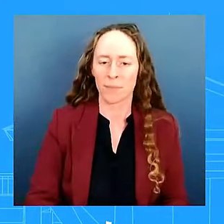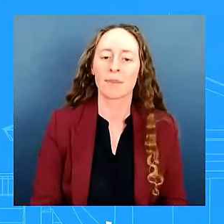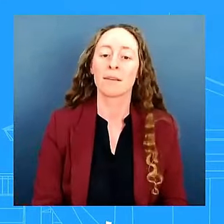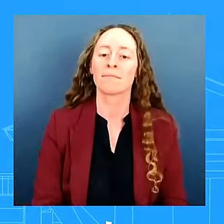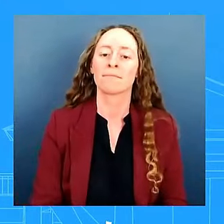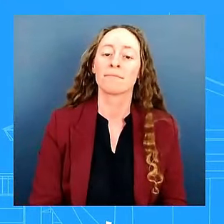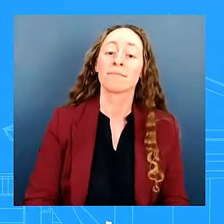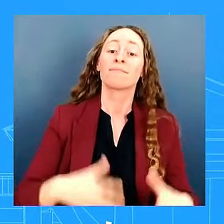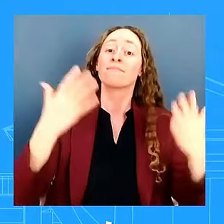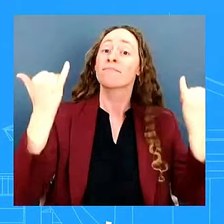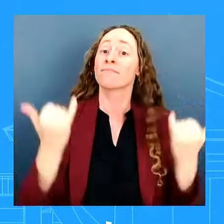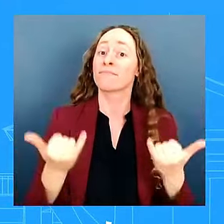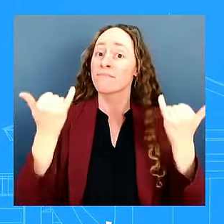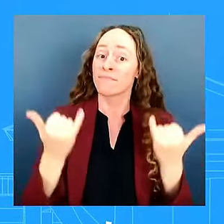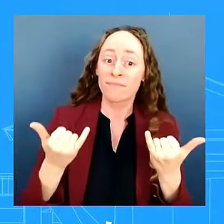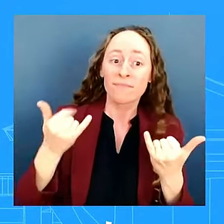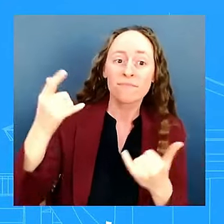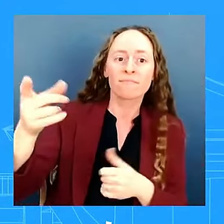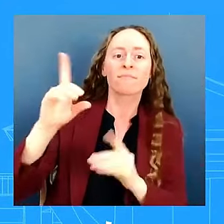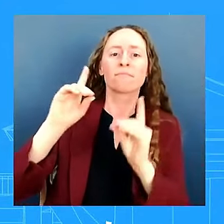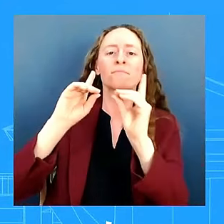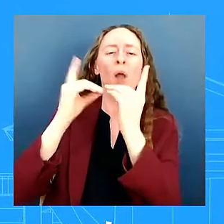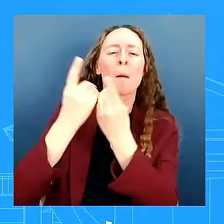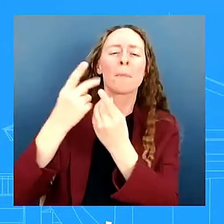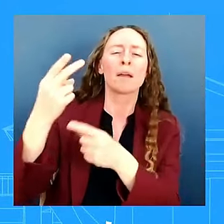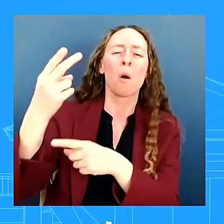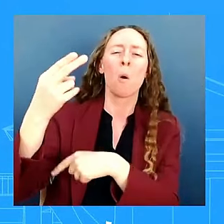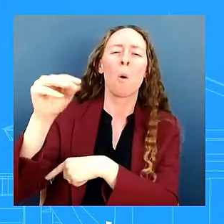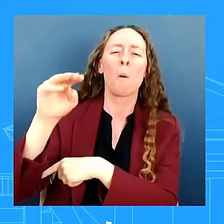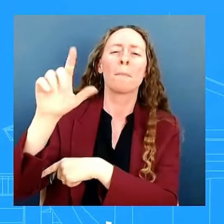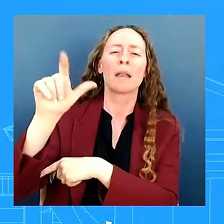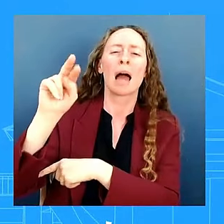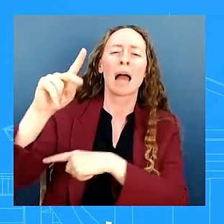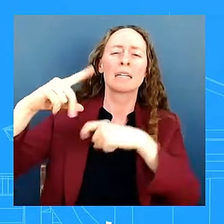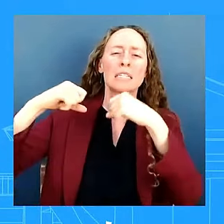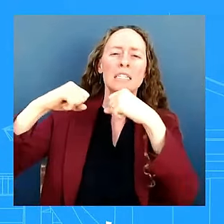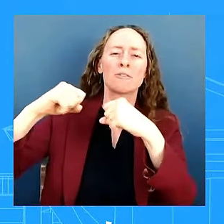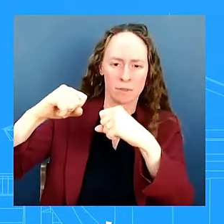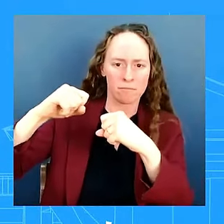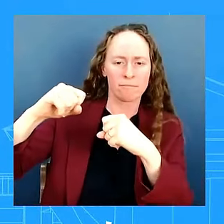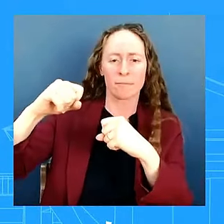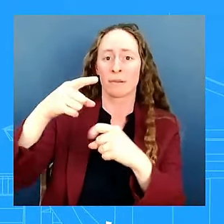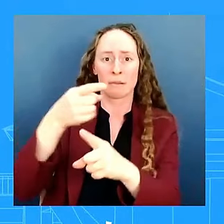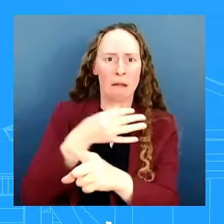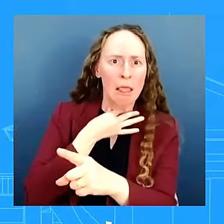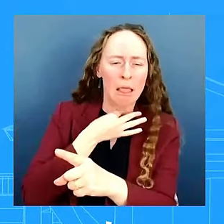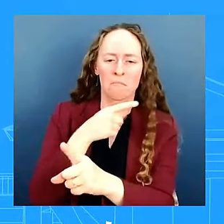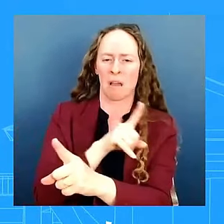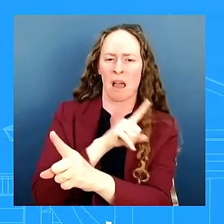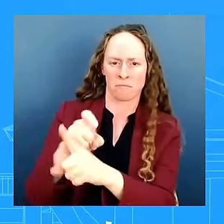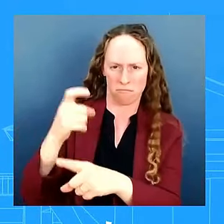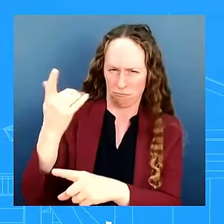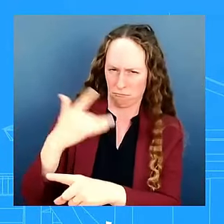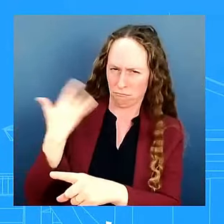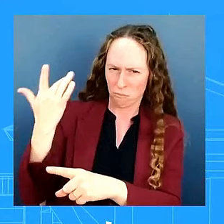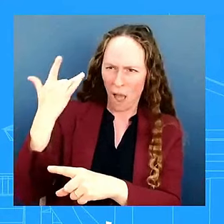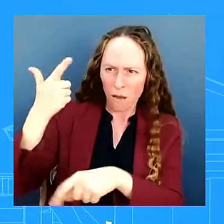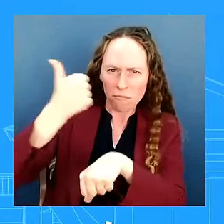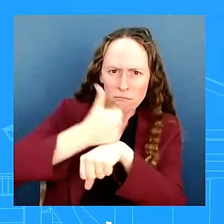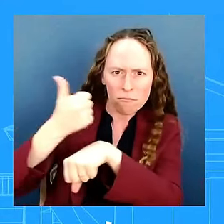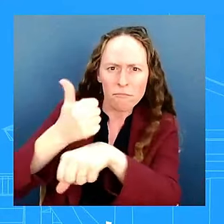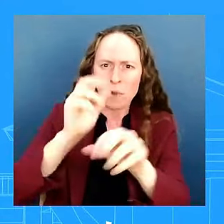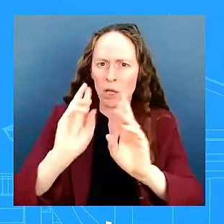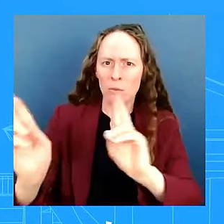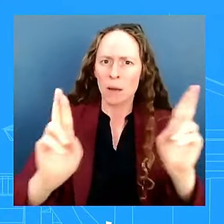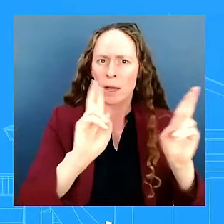dhs and secret service they can speak specifically to this designation they made this designation uh so don't want to get ahead of